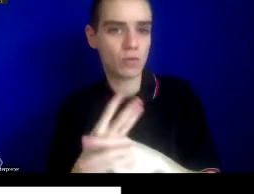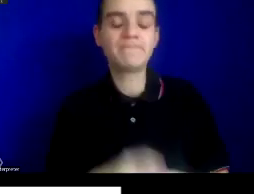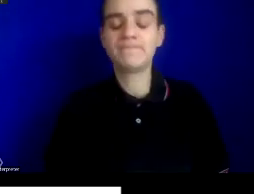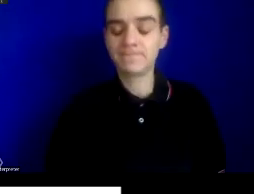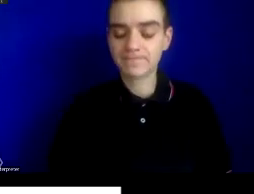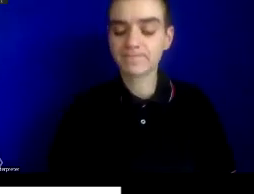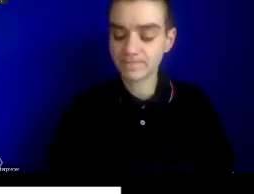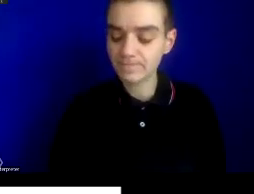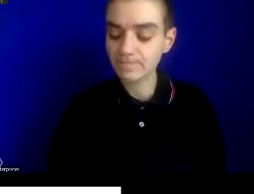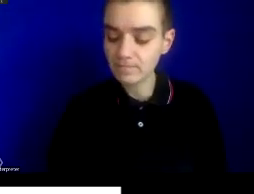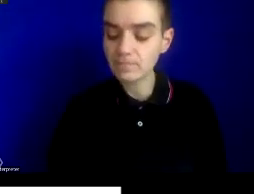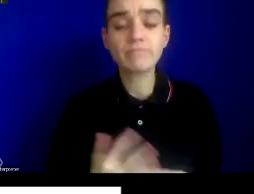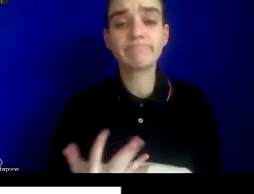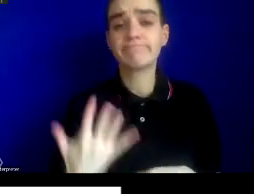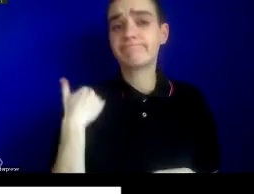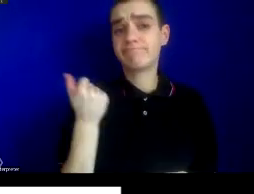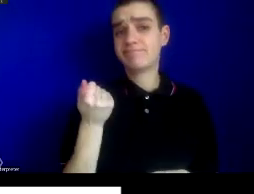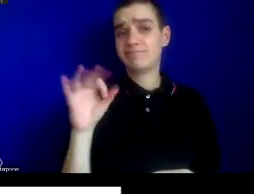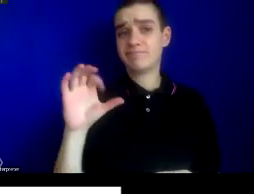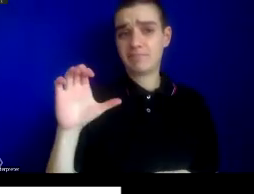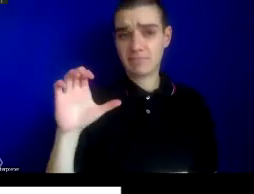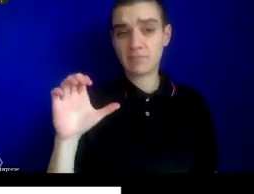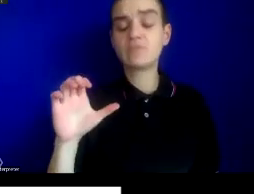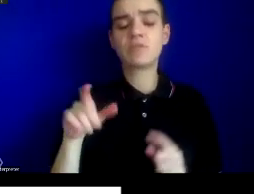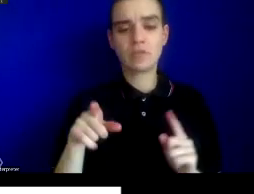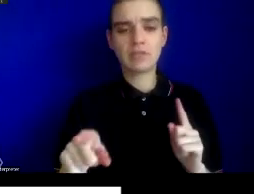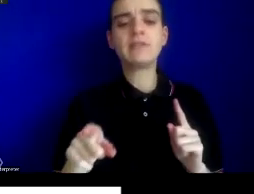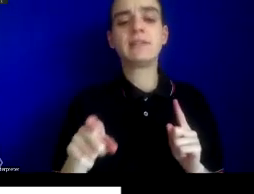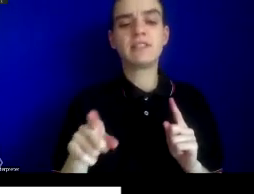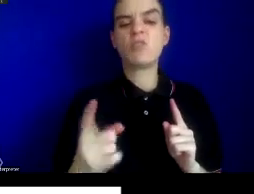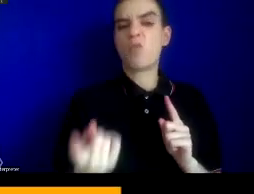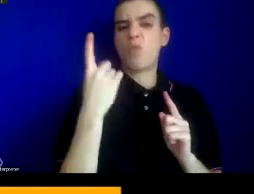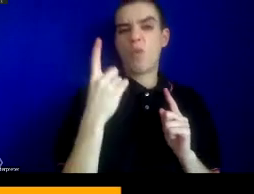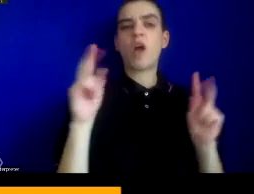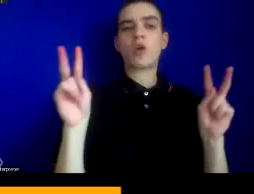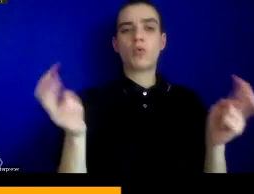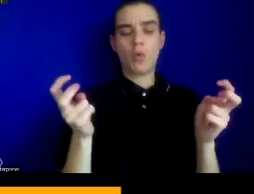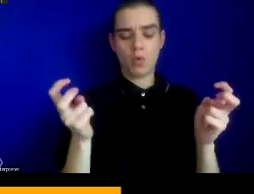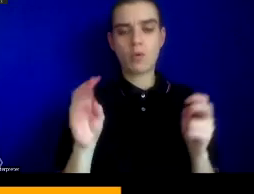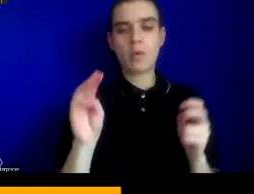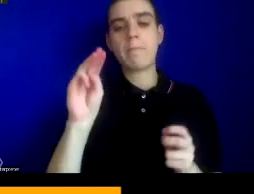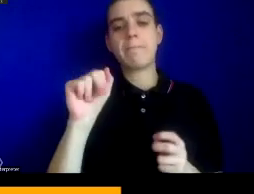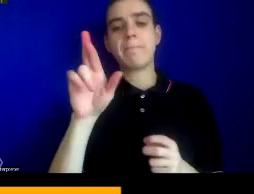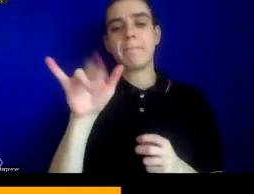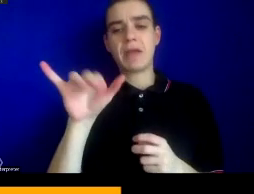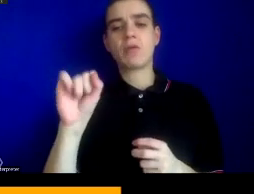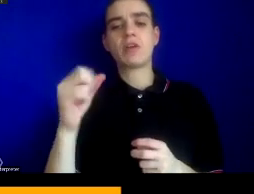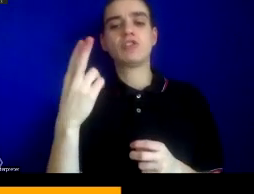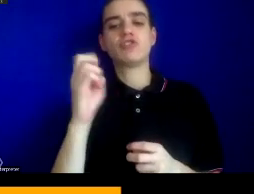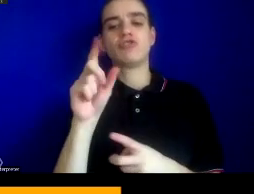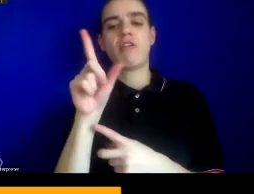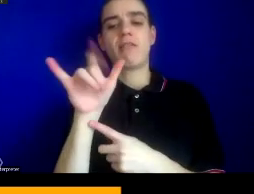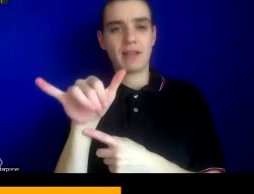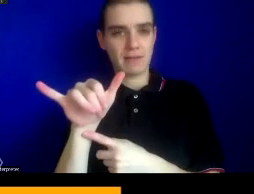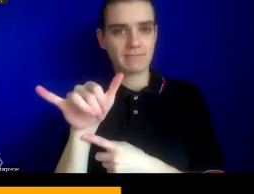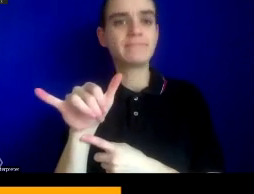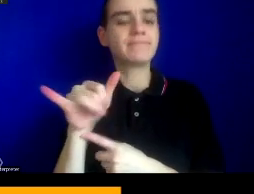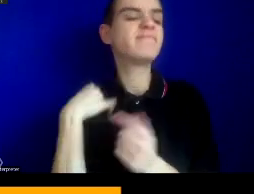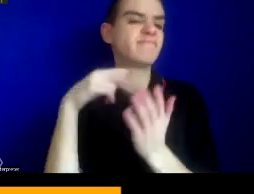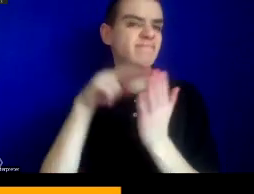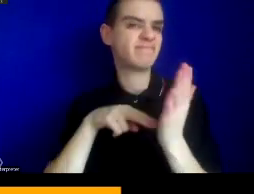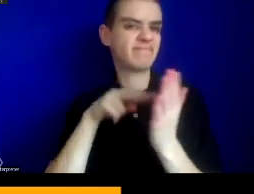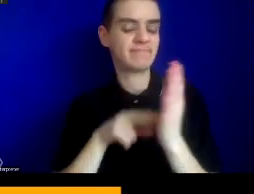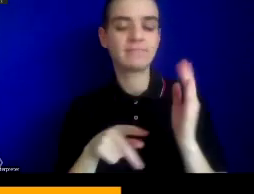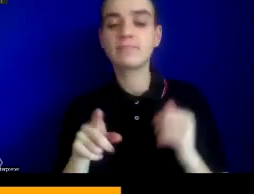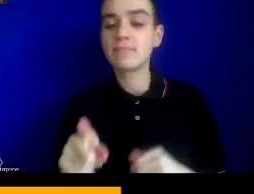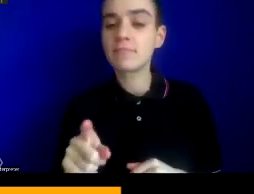so in the 19th century with a particular quote from Mary Shelley, which I'll read. I spread